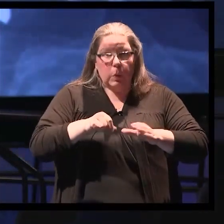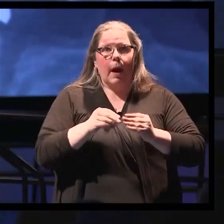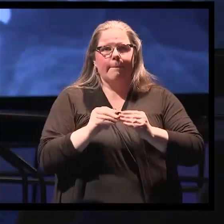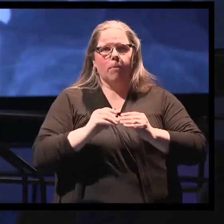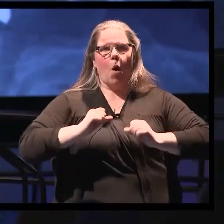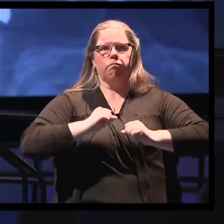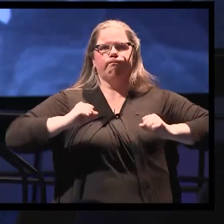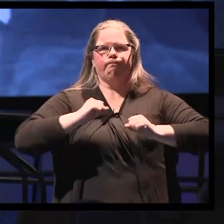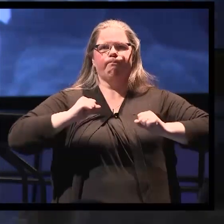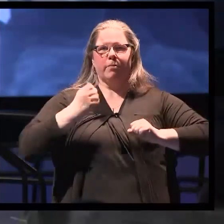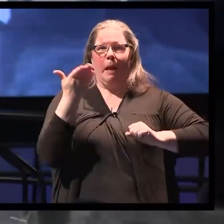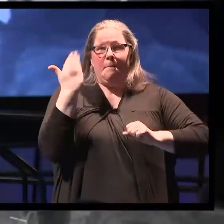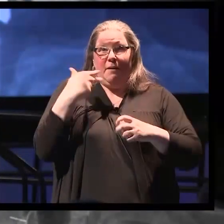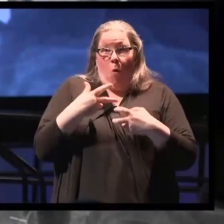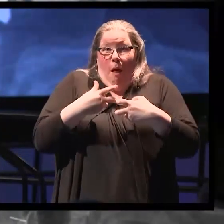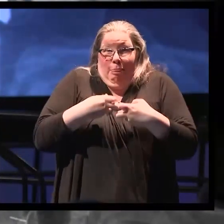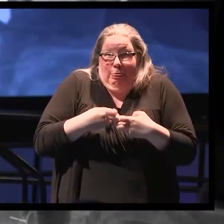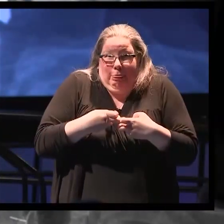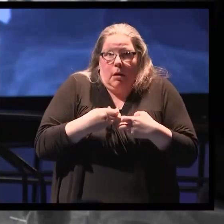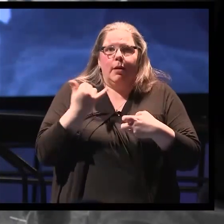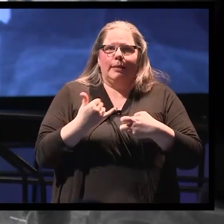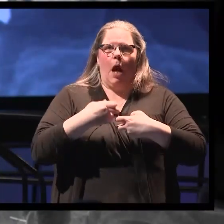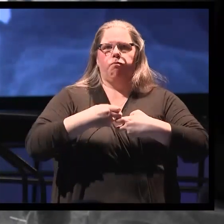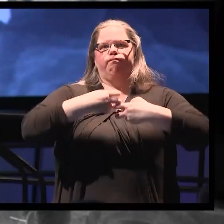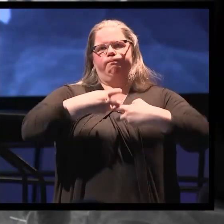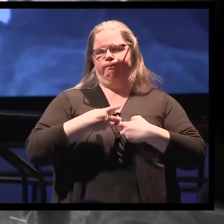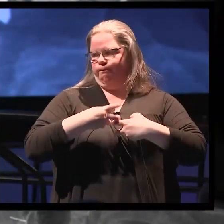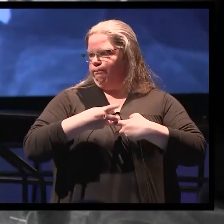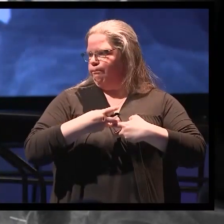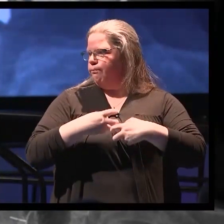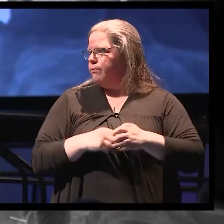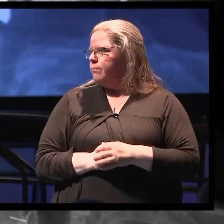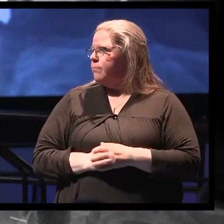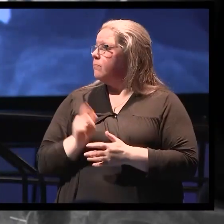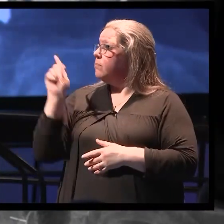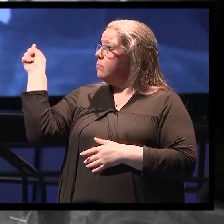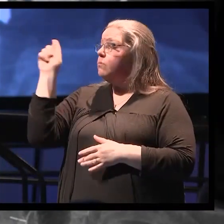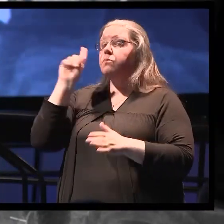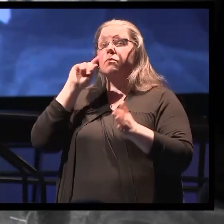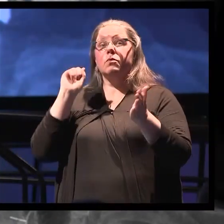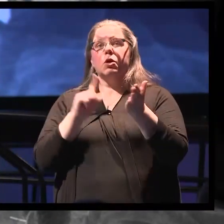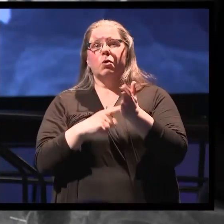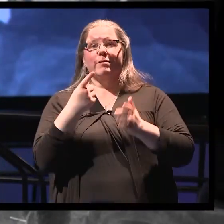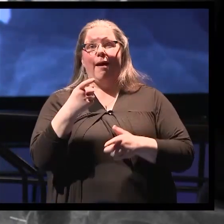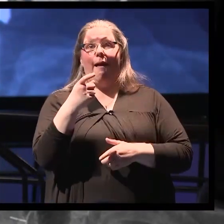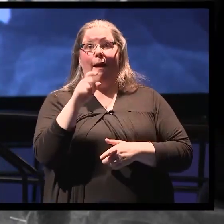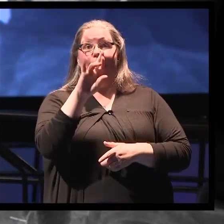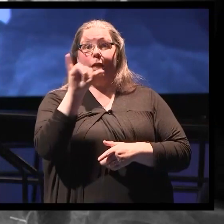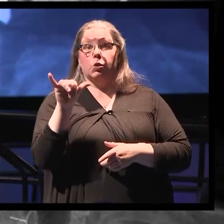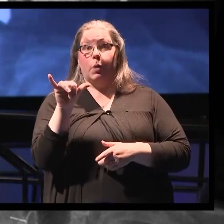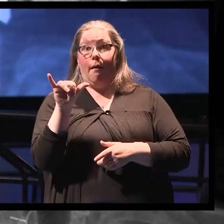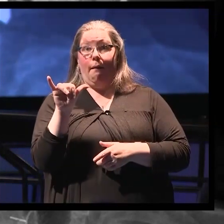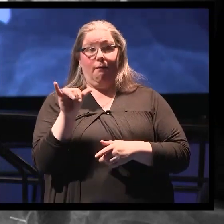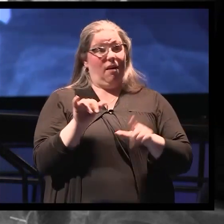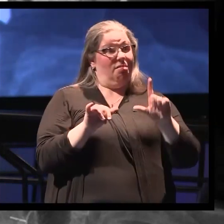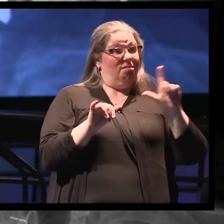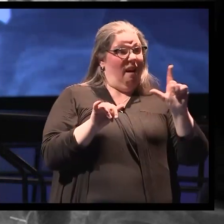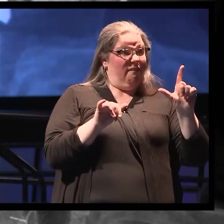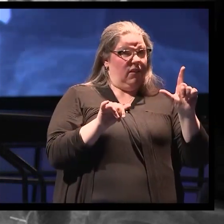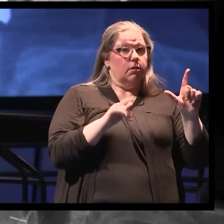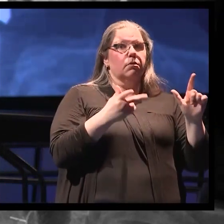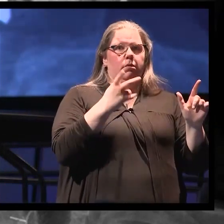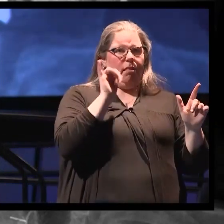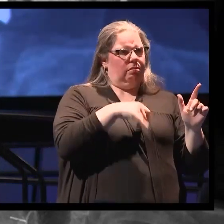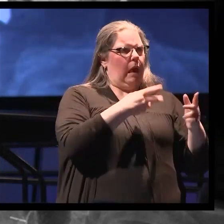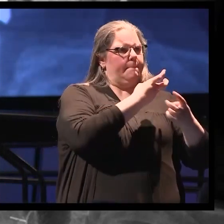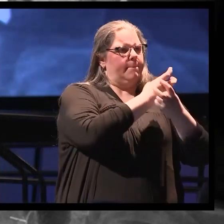In addition, you can see it on these x-rays. So specifically the ones on the left, you see some bones here, but there's no